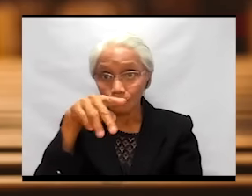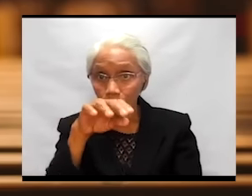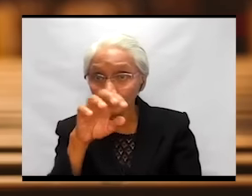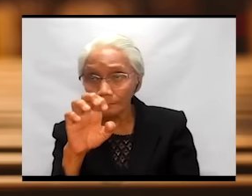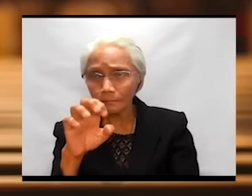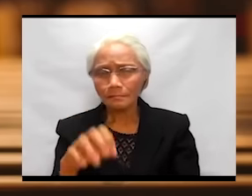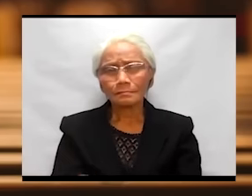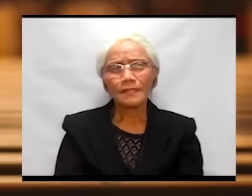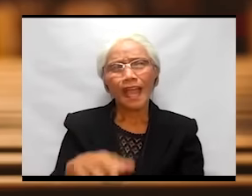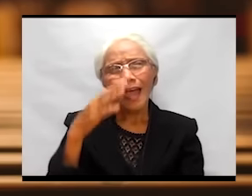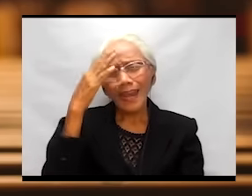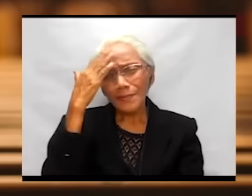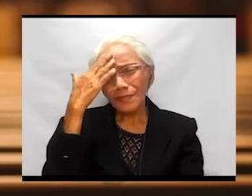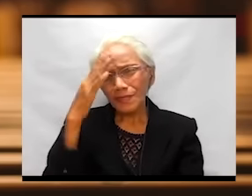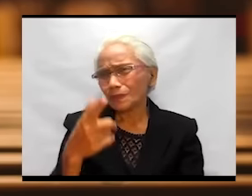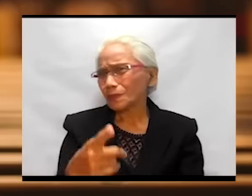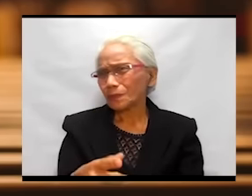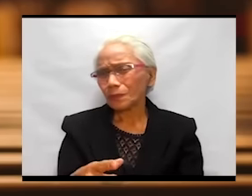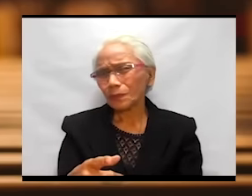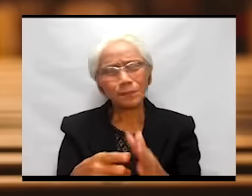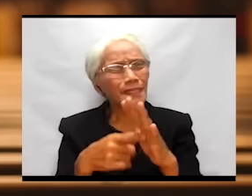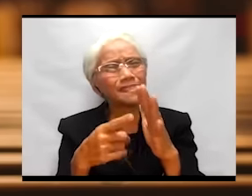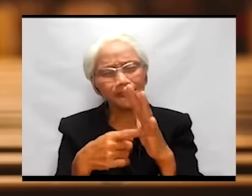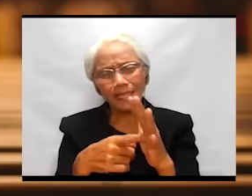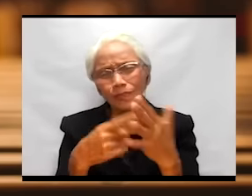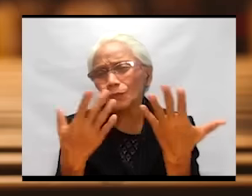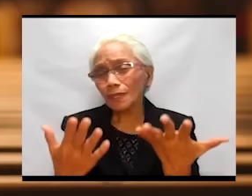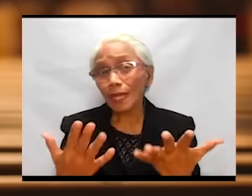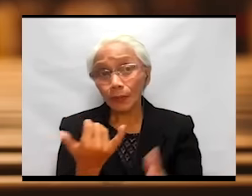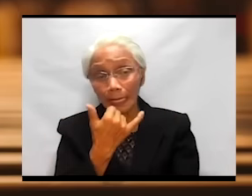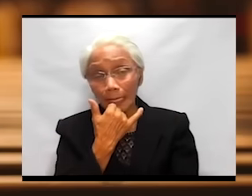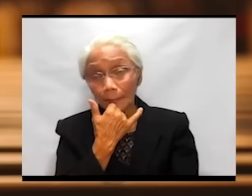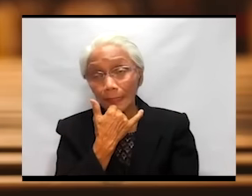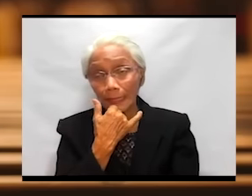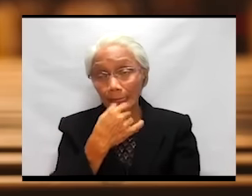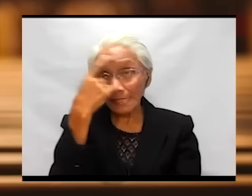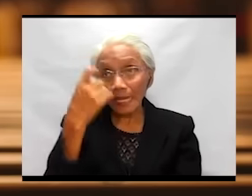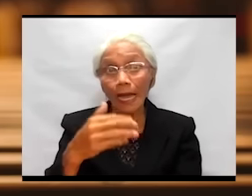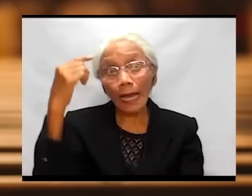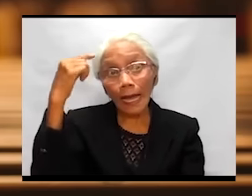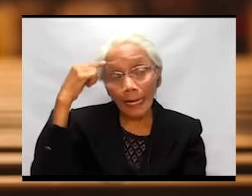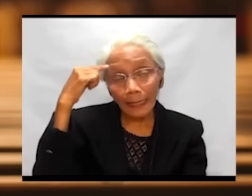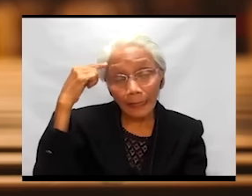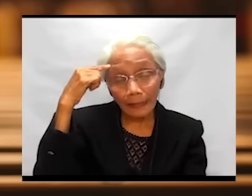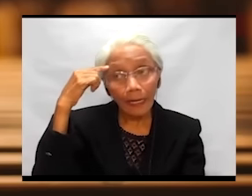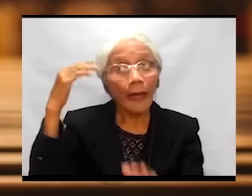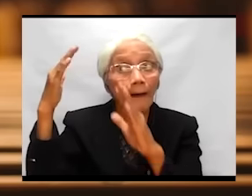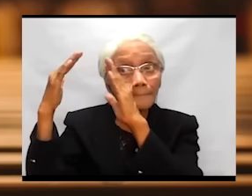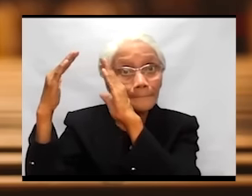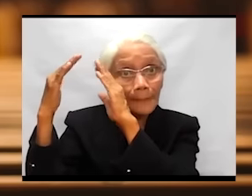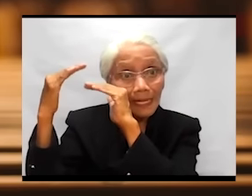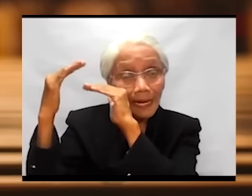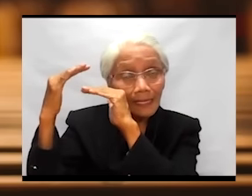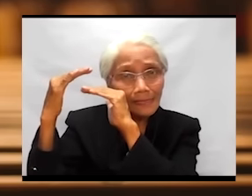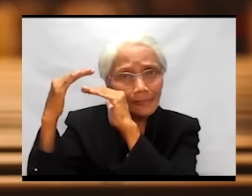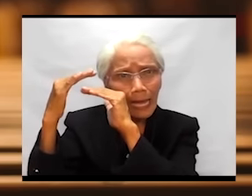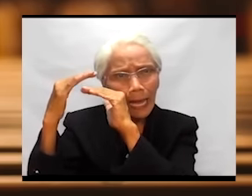Alam nyo po, kuminsan, dyan tayo nagkakamali. Akala natin ang pag-asa ay